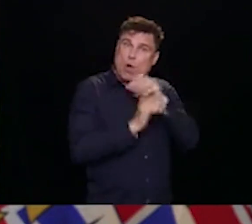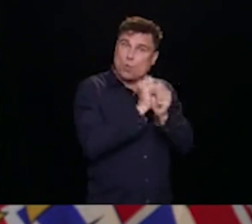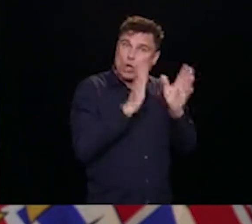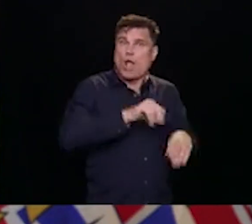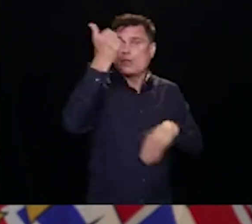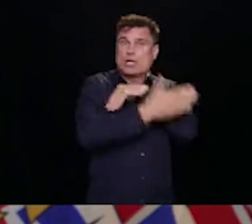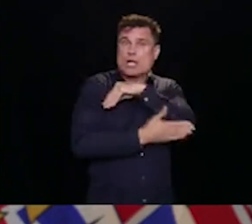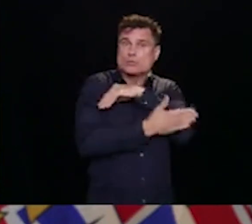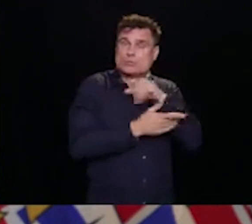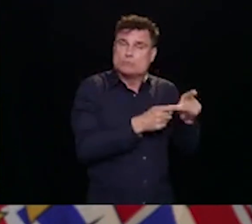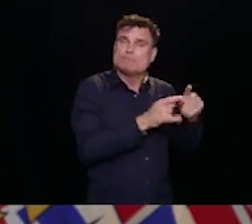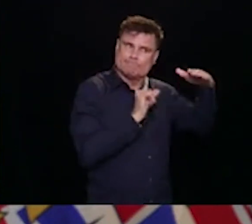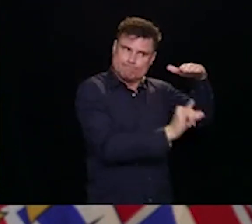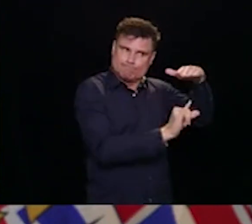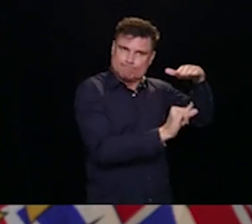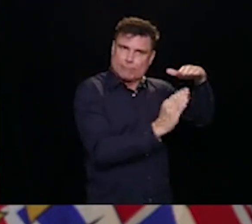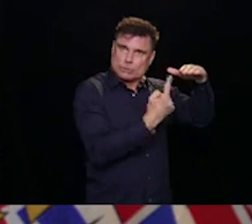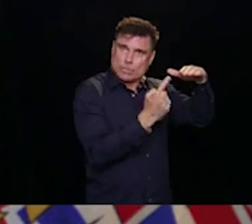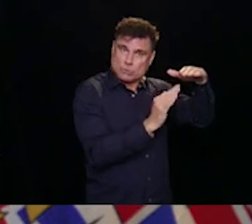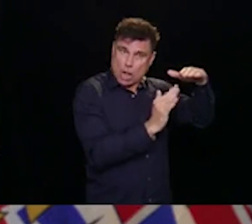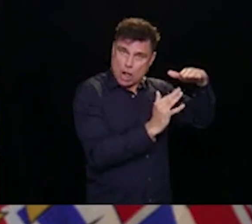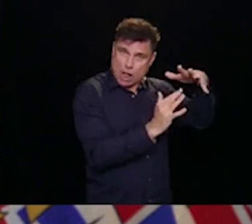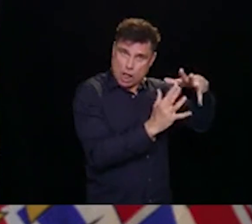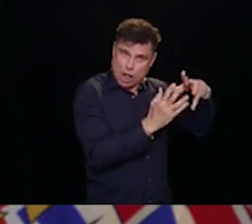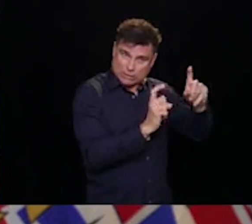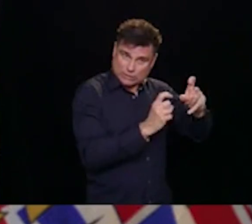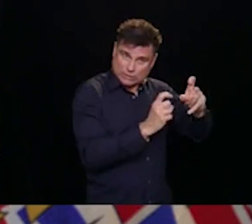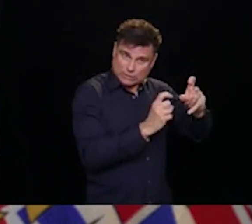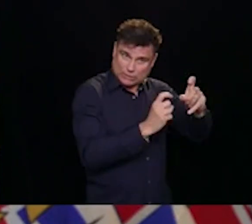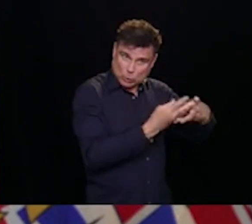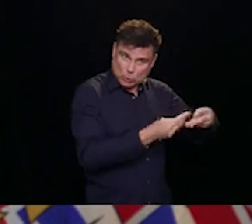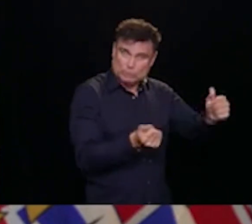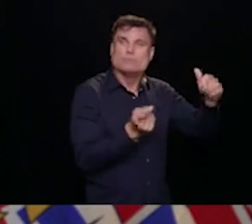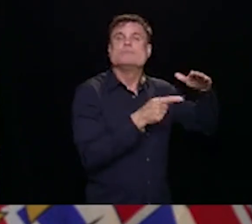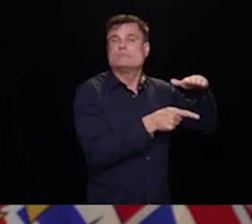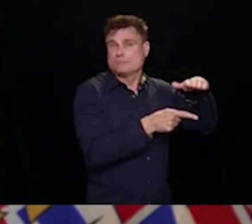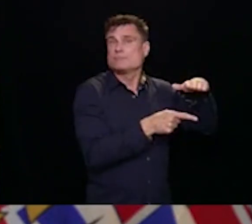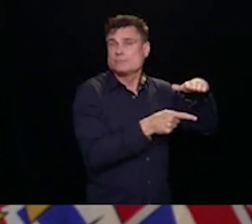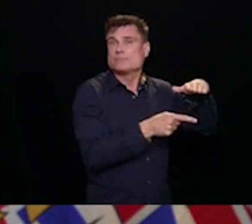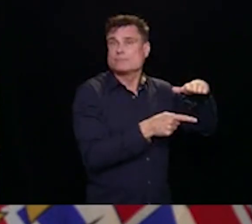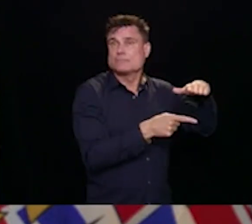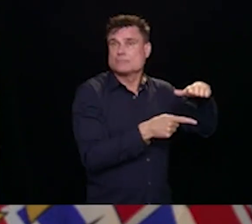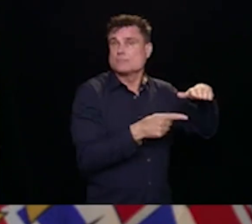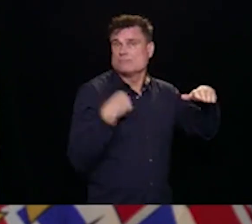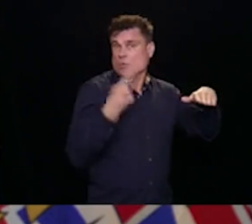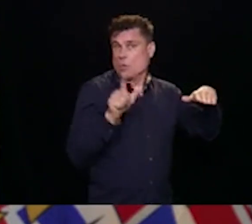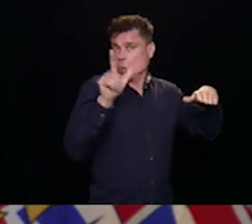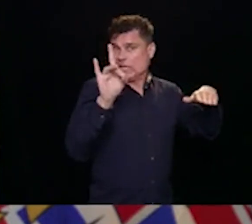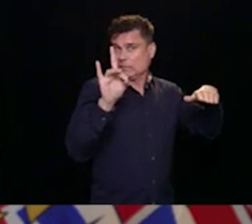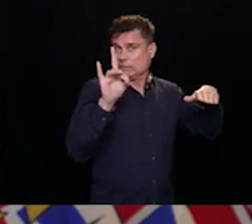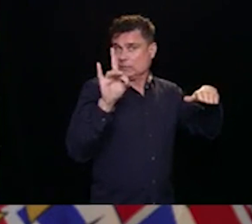those are potential outbreaks that could have happened on farms, even the best of farms, the accommodation could be challenging to